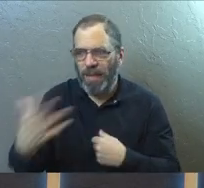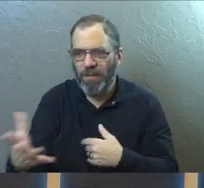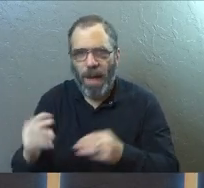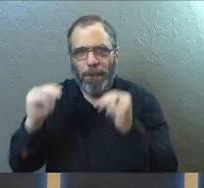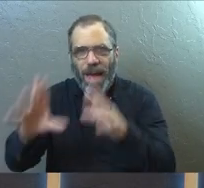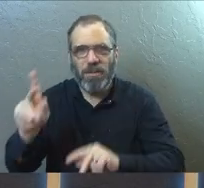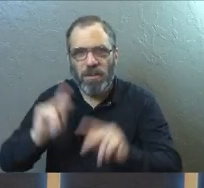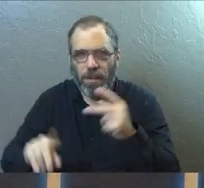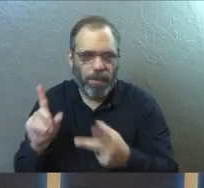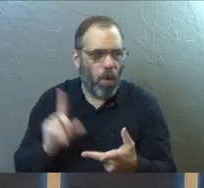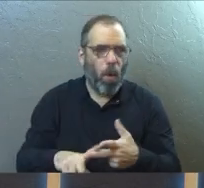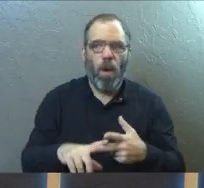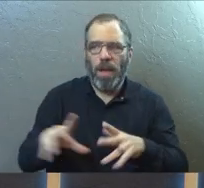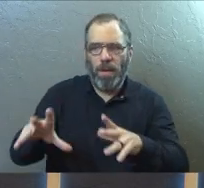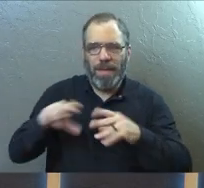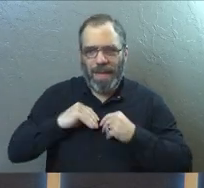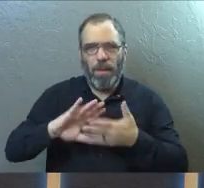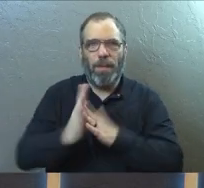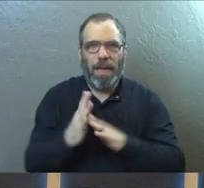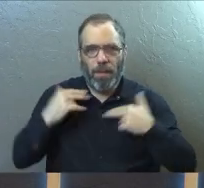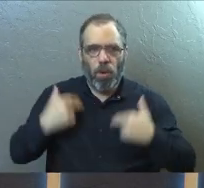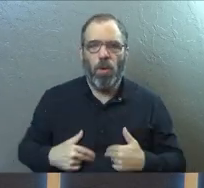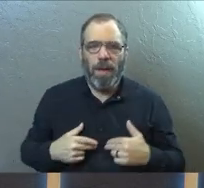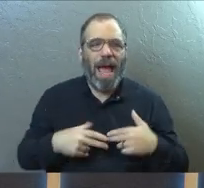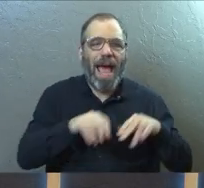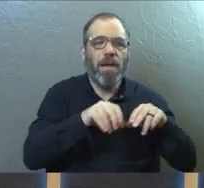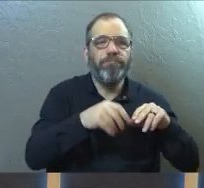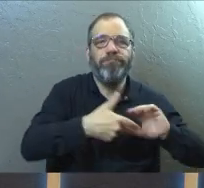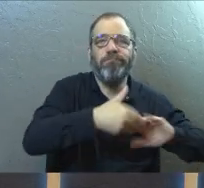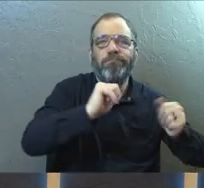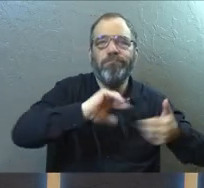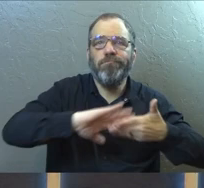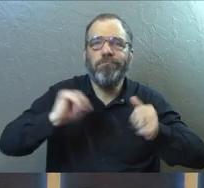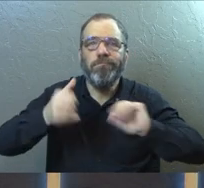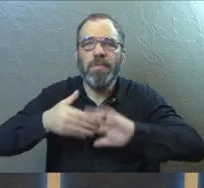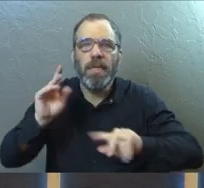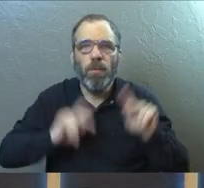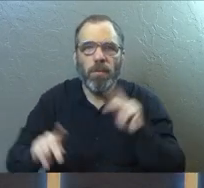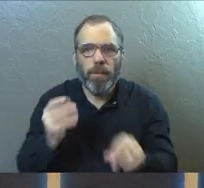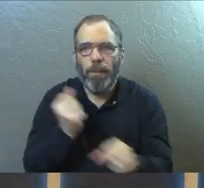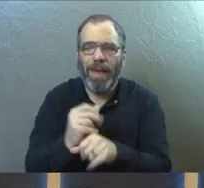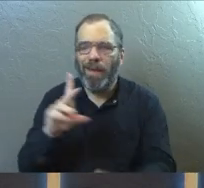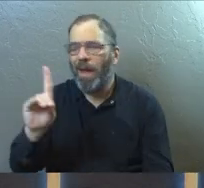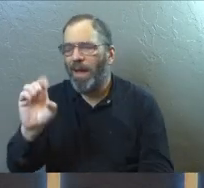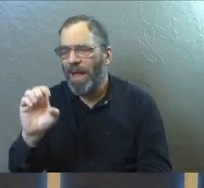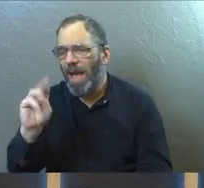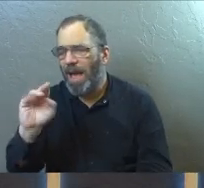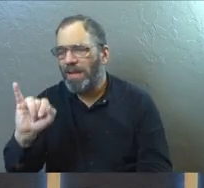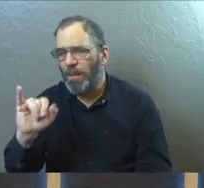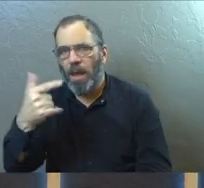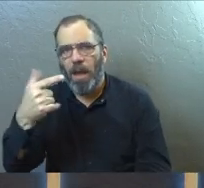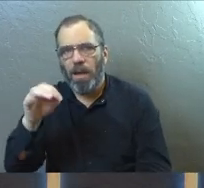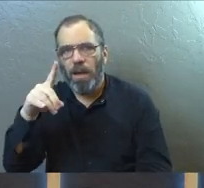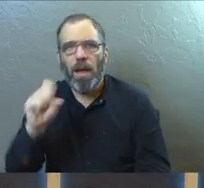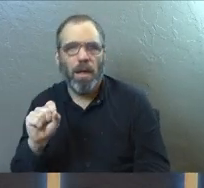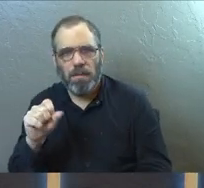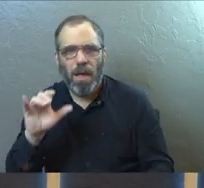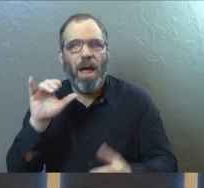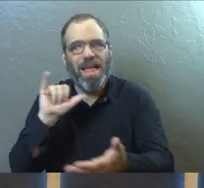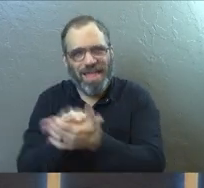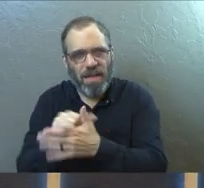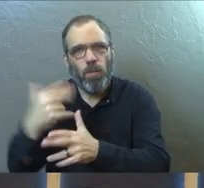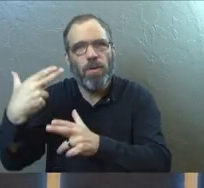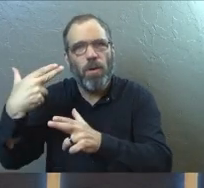people. Or sometimes he would take human form and he would sleep with women and create little demigods after him. Like that was part of it. And so that's